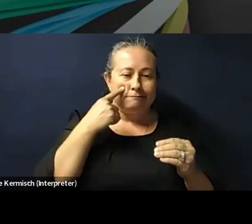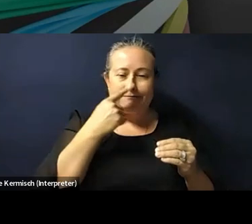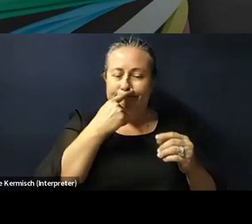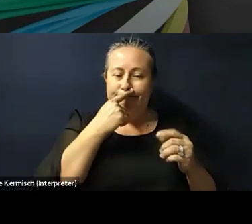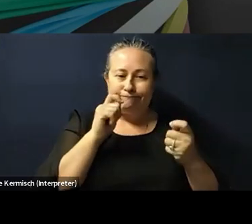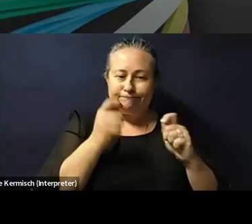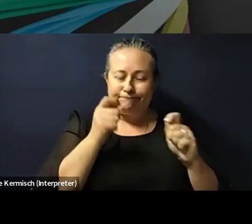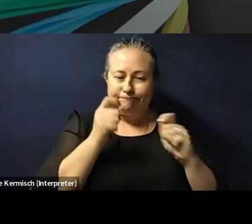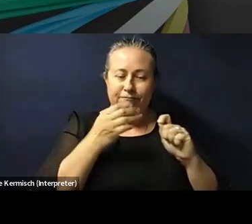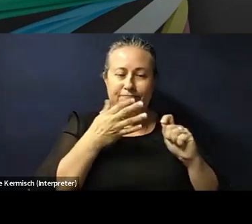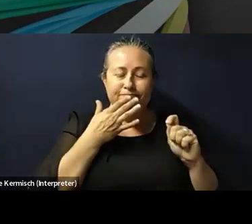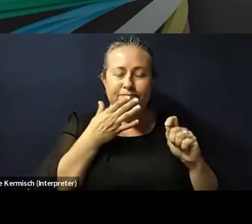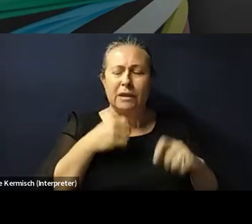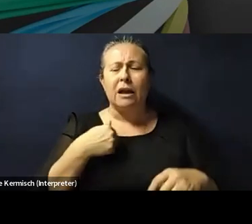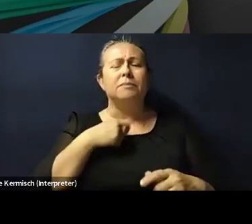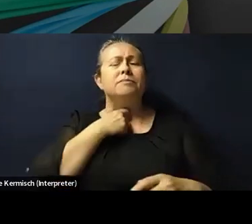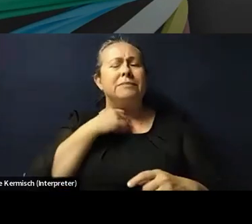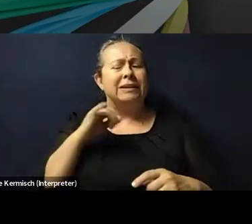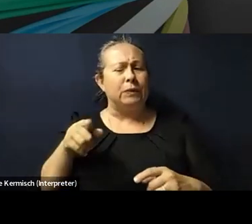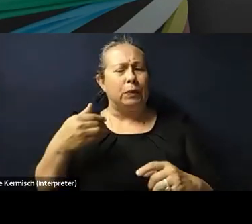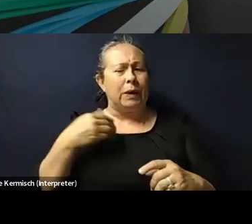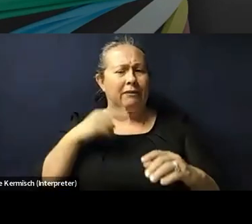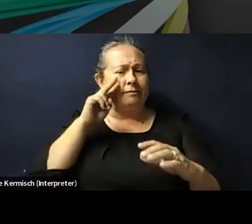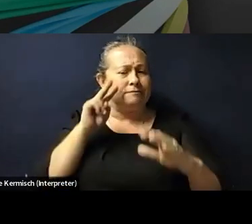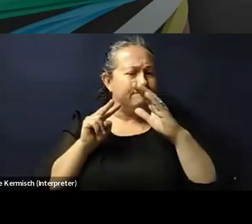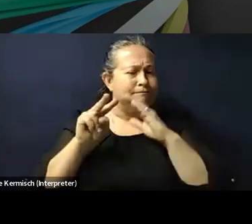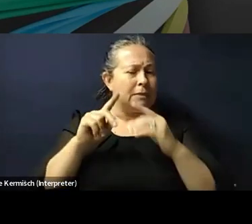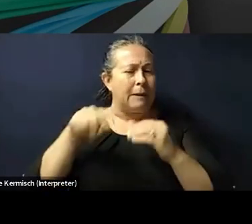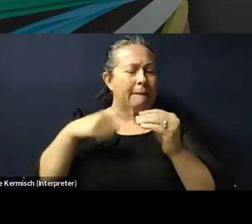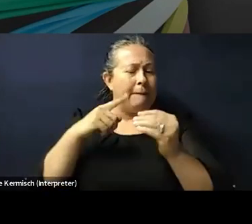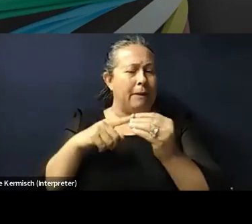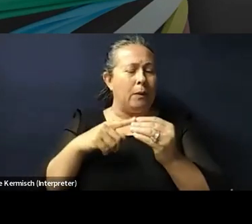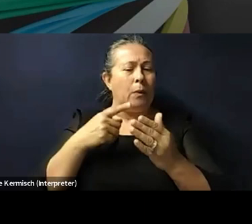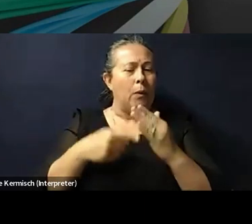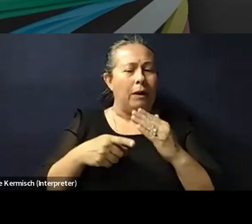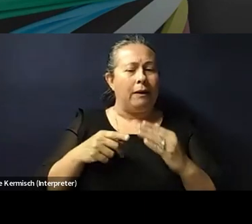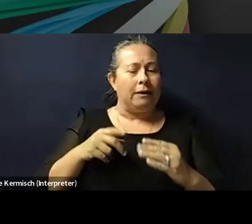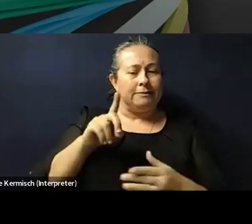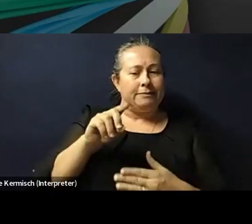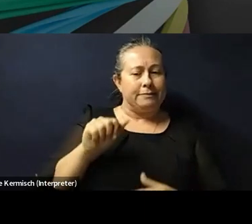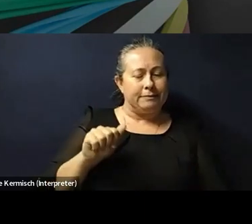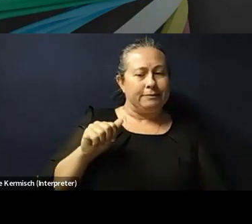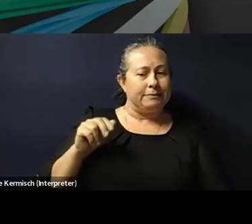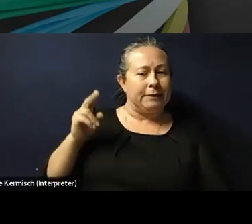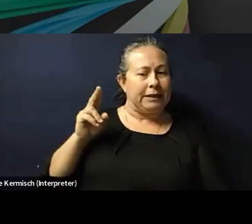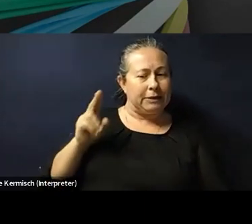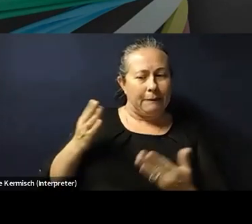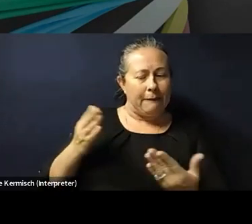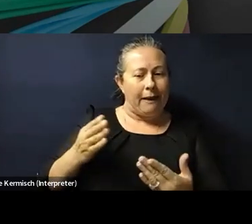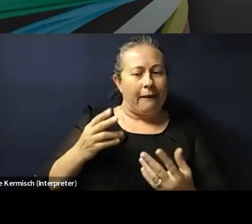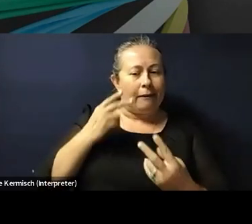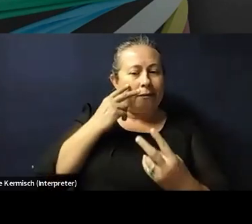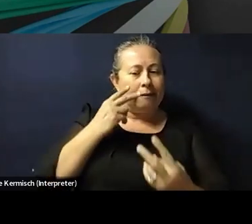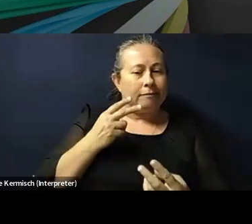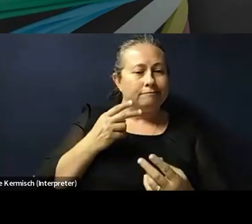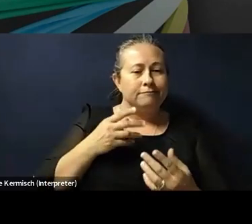had a projection about what disability history might say about the current period, where, as we do a